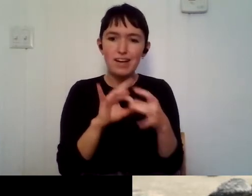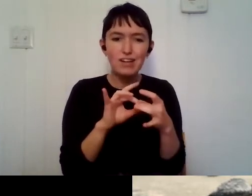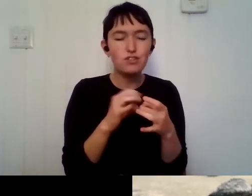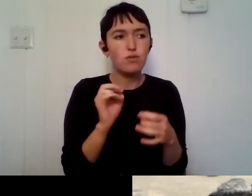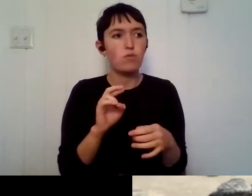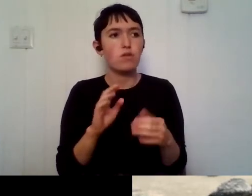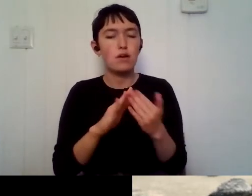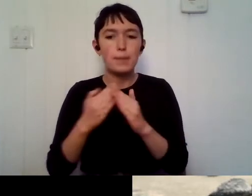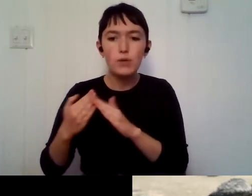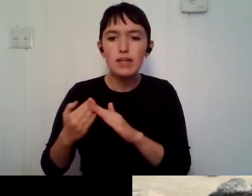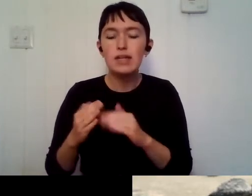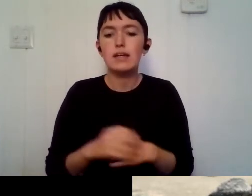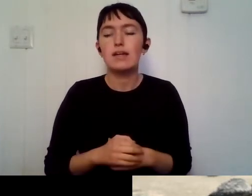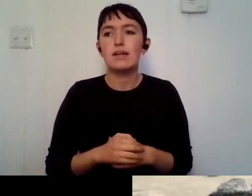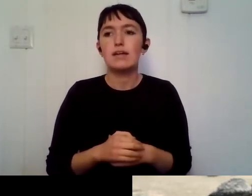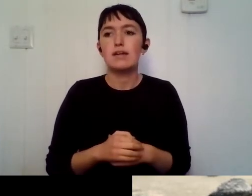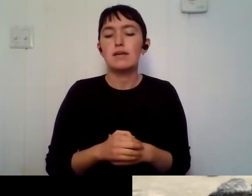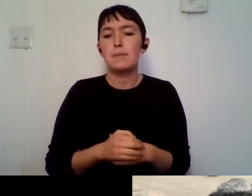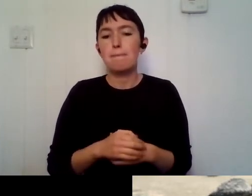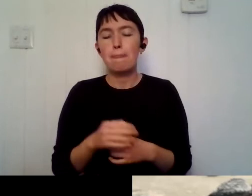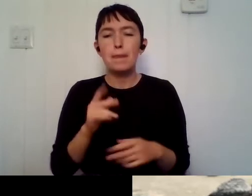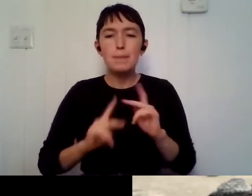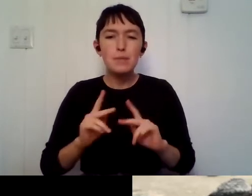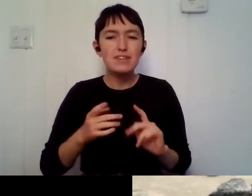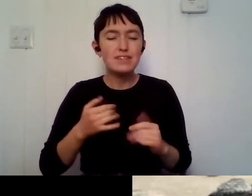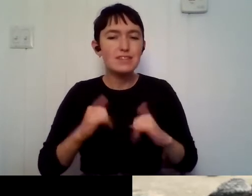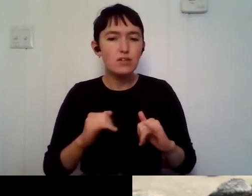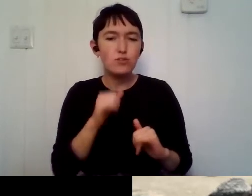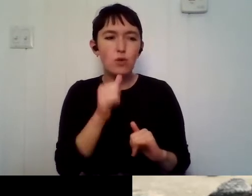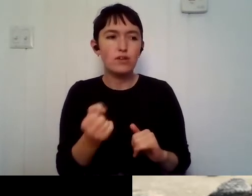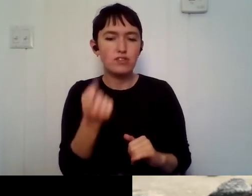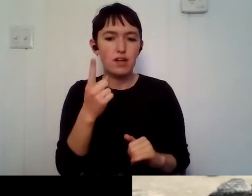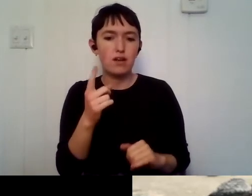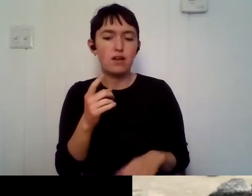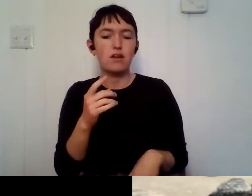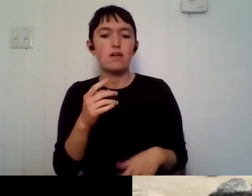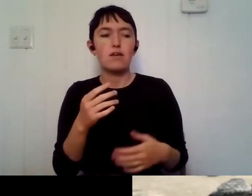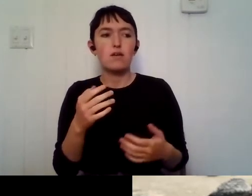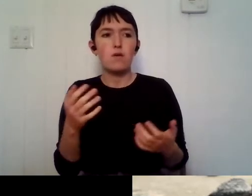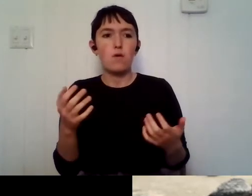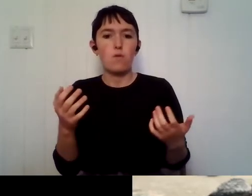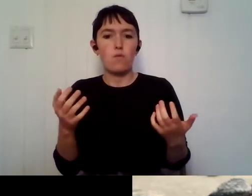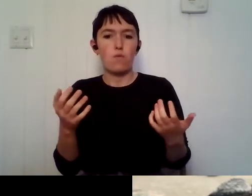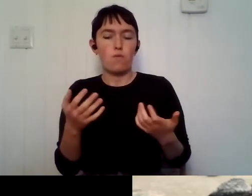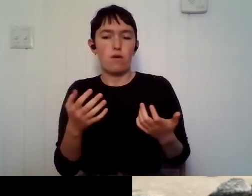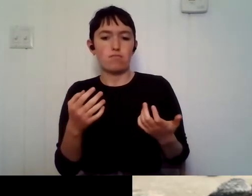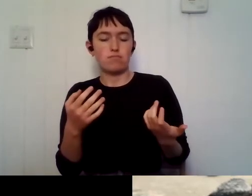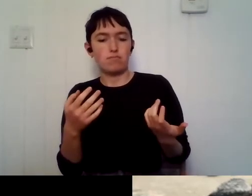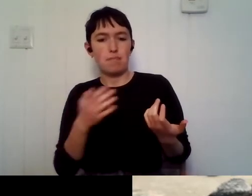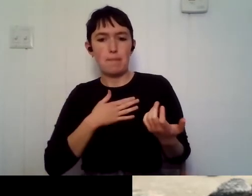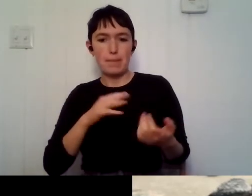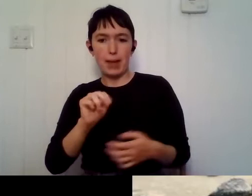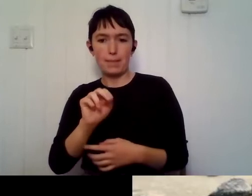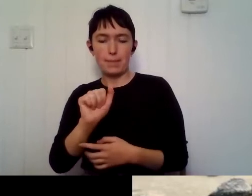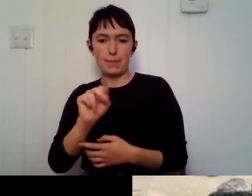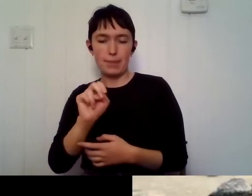um, they still don't really understand, like the, I'm coming from, my mannerism. And it's, it's a hassle to